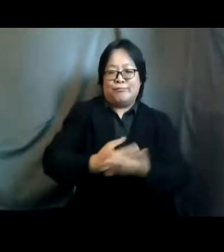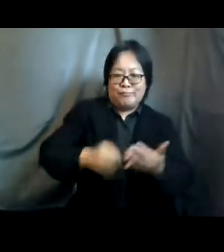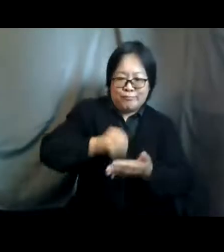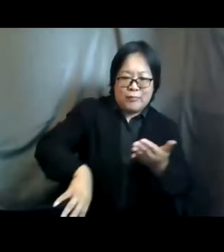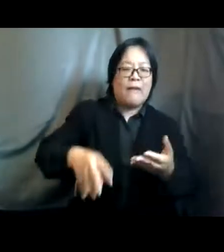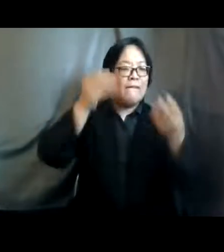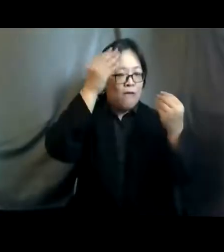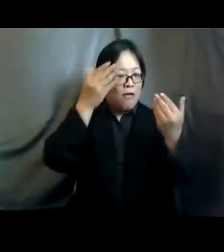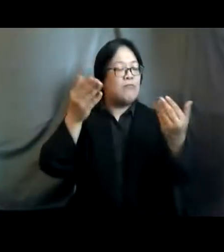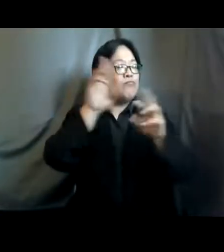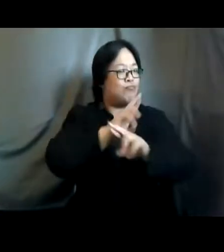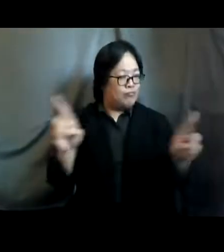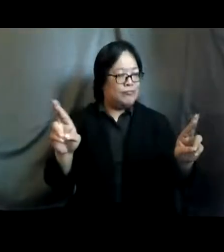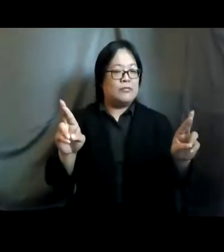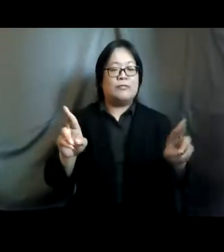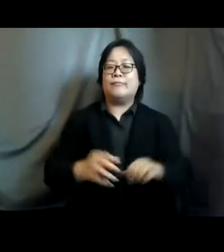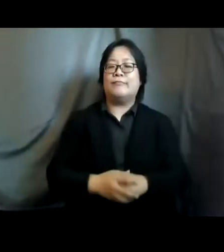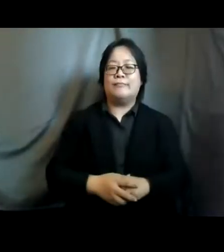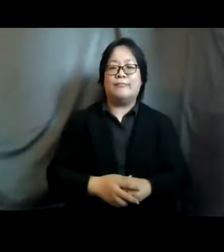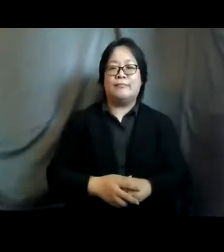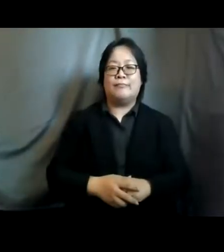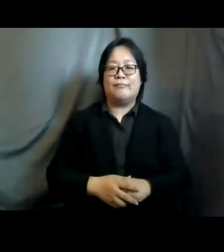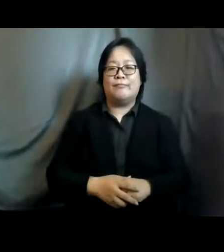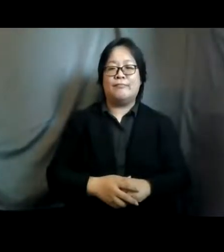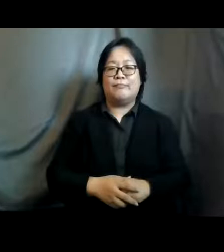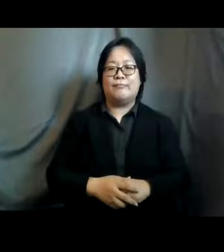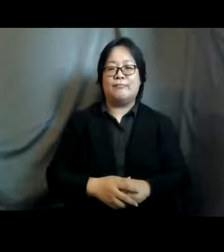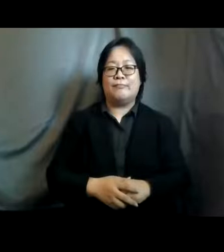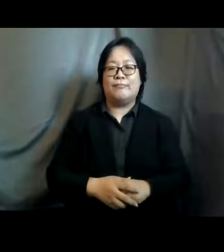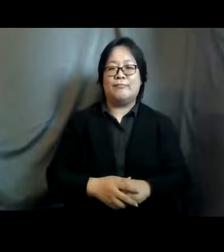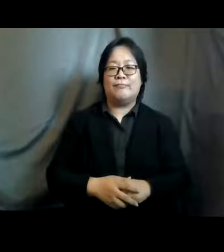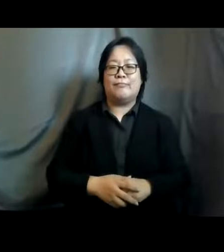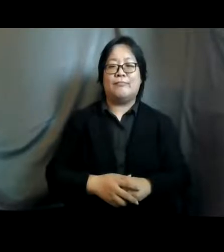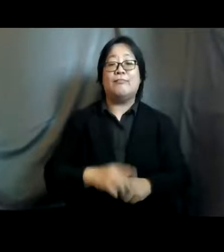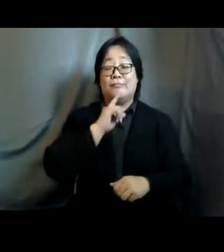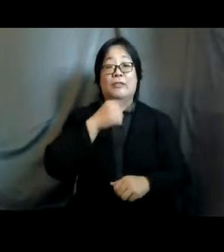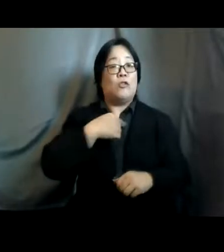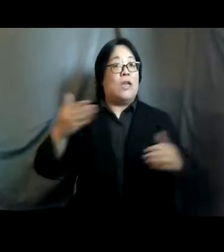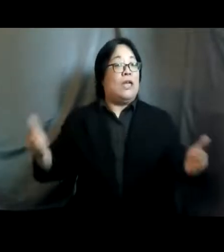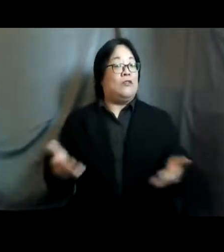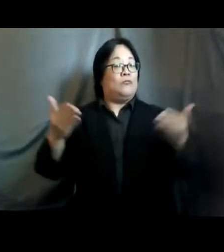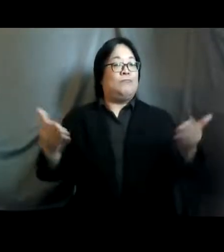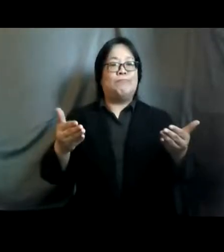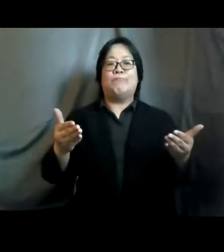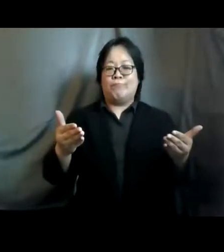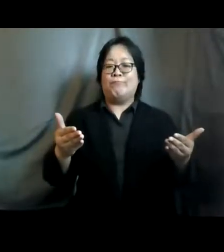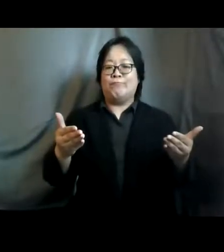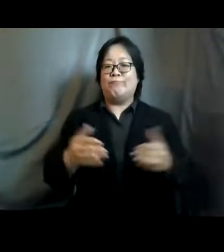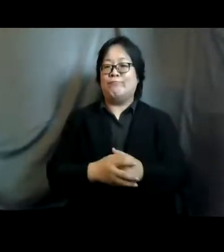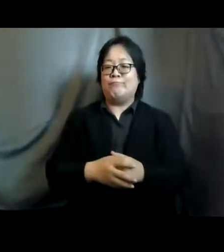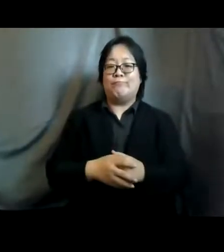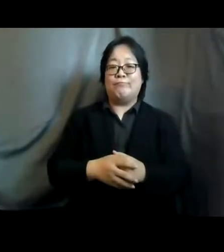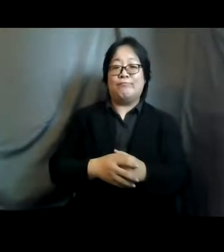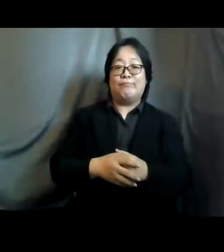have the lowest rates of termination of pregnancy and it was really encouraging to hear uh his uh honorable